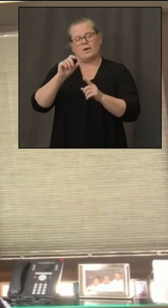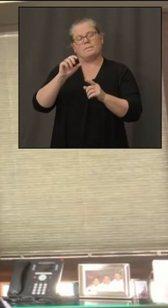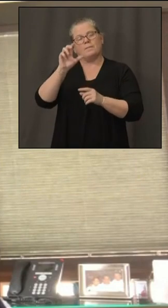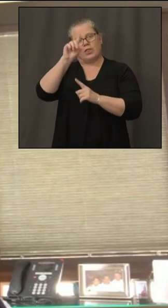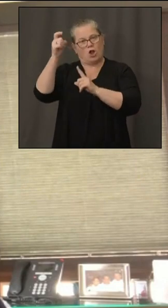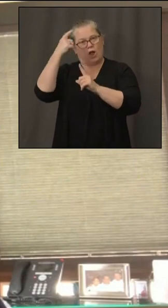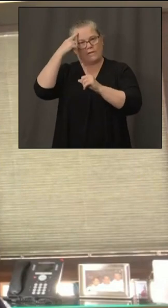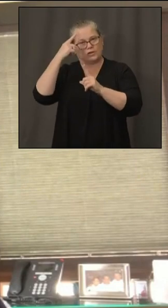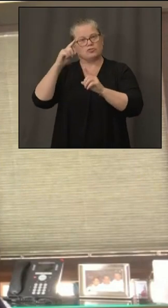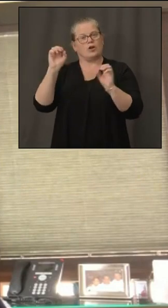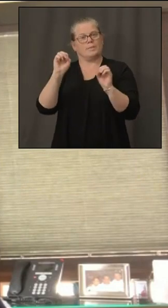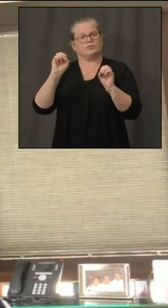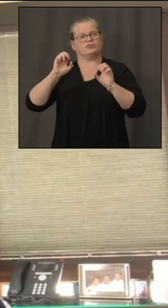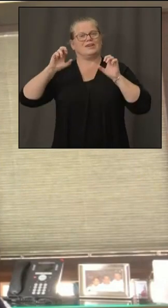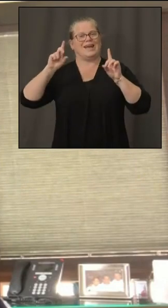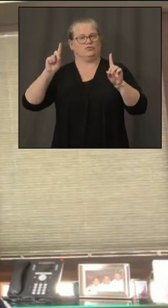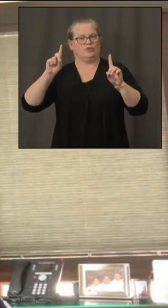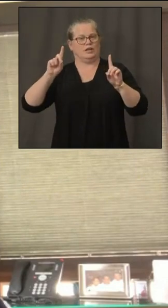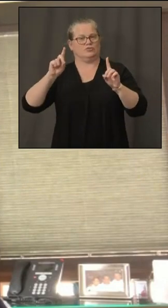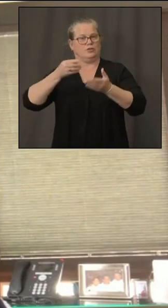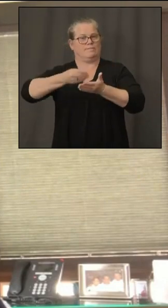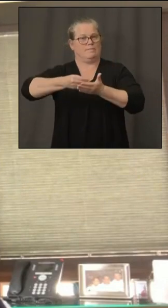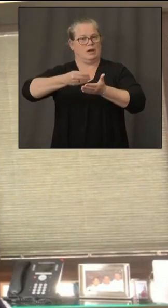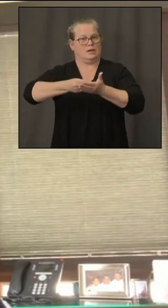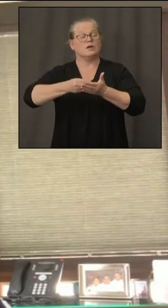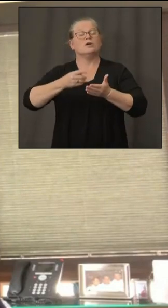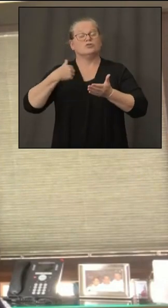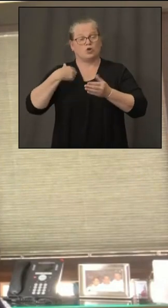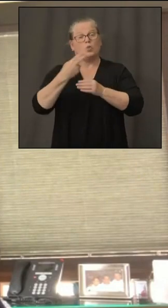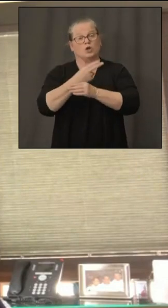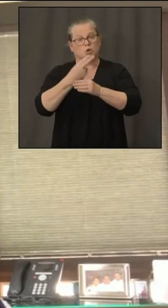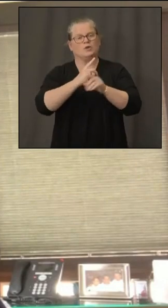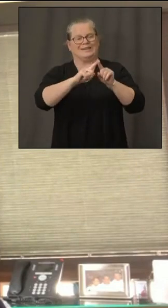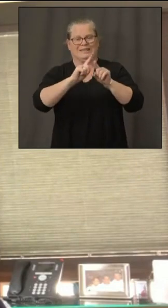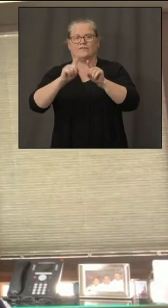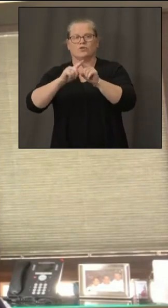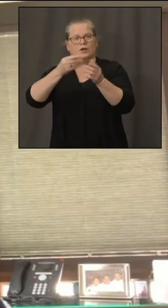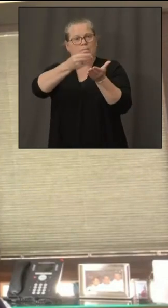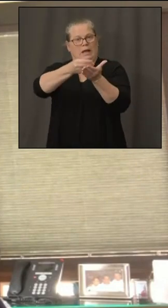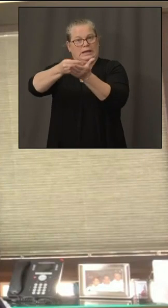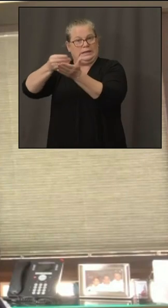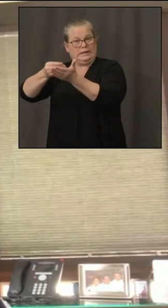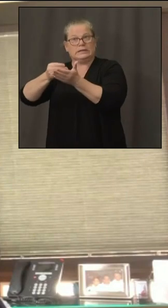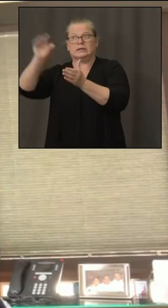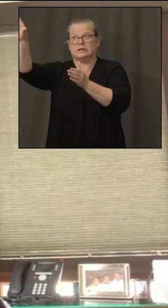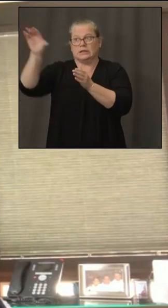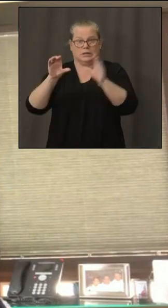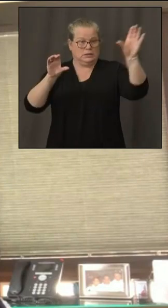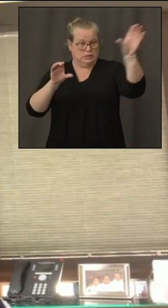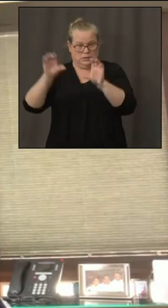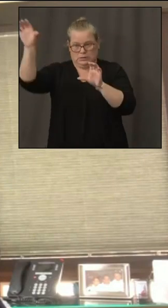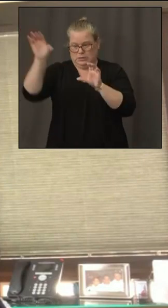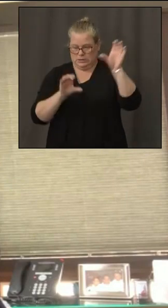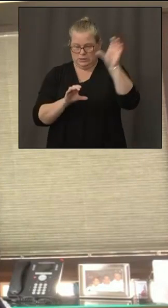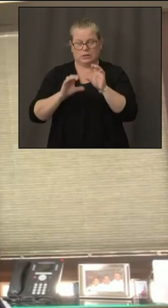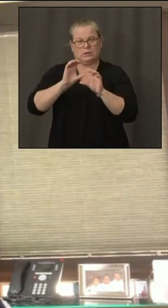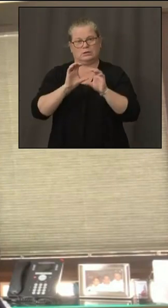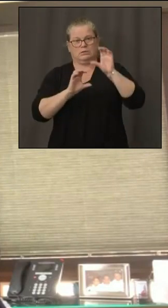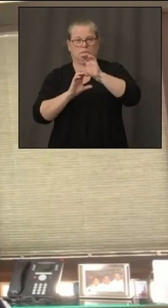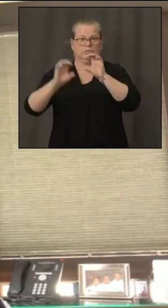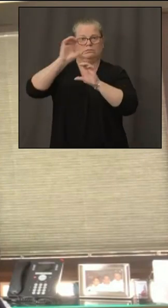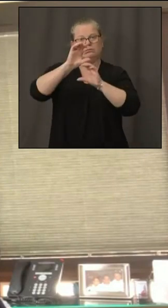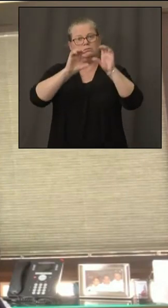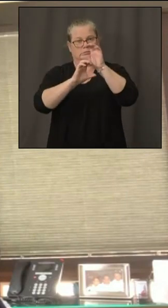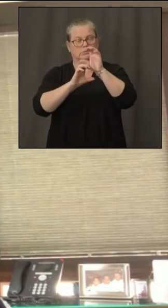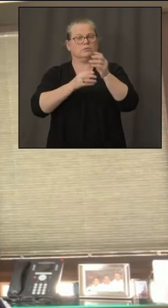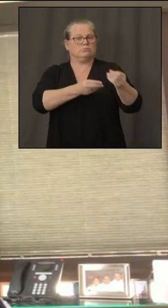funds so we are braiding multiple funding sources to to attempt to meet the needs of the districts